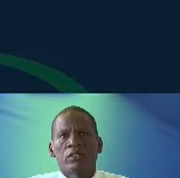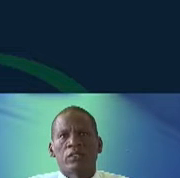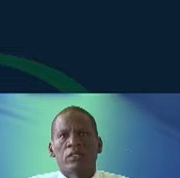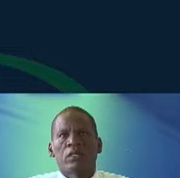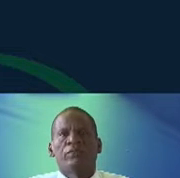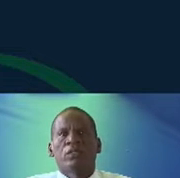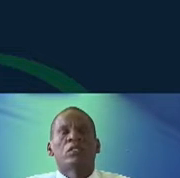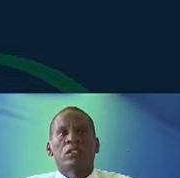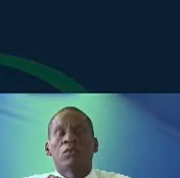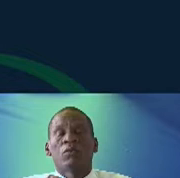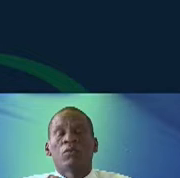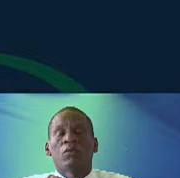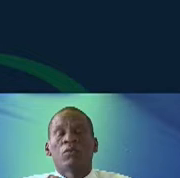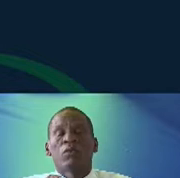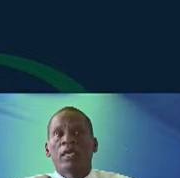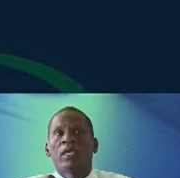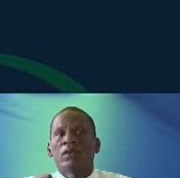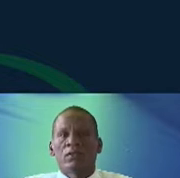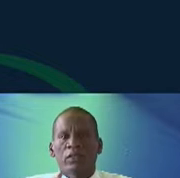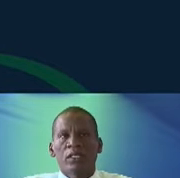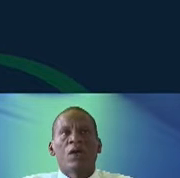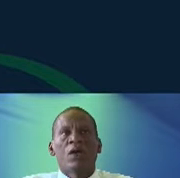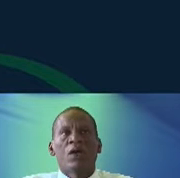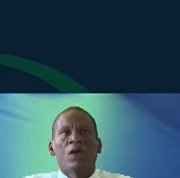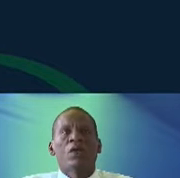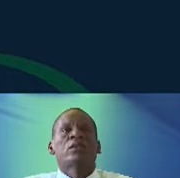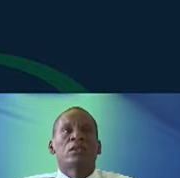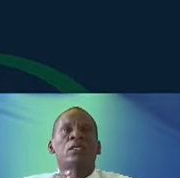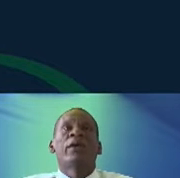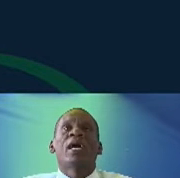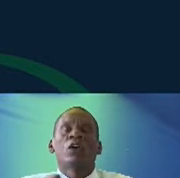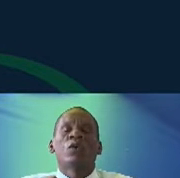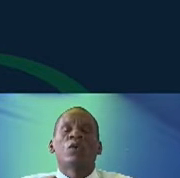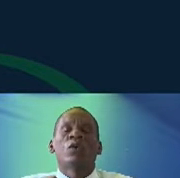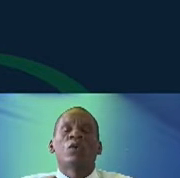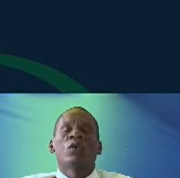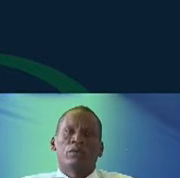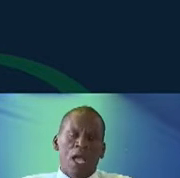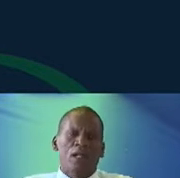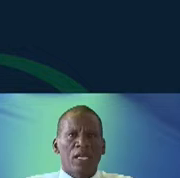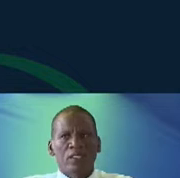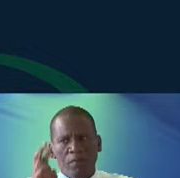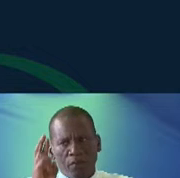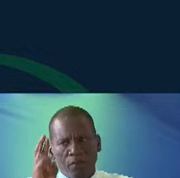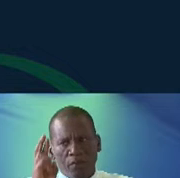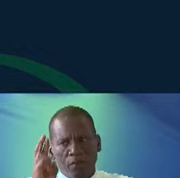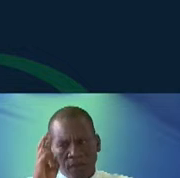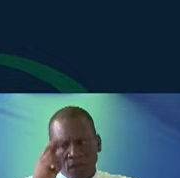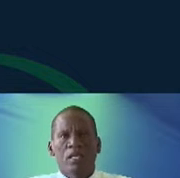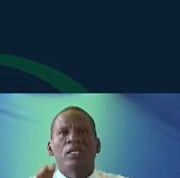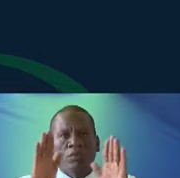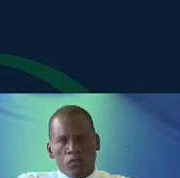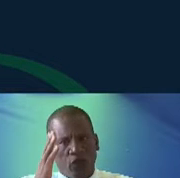that were used way before our time as opposed to just kind of like upholding it as cultural memory, as cultural heritage,